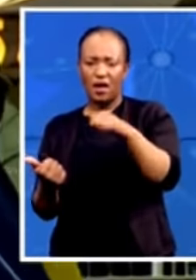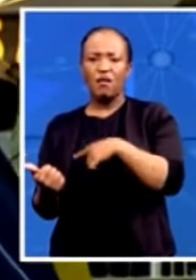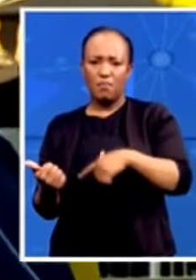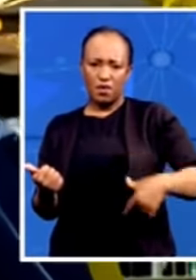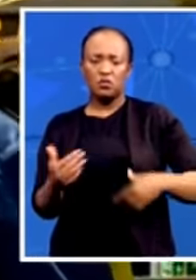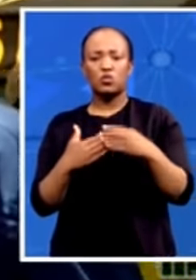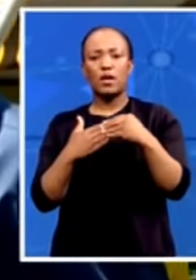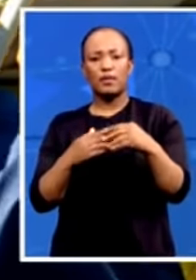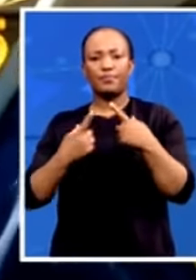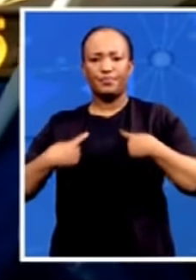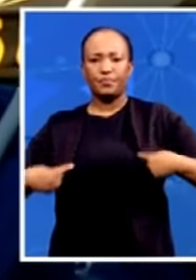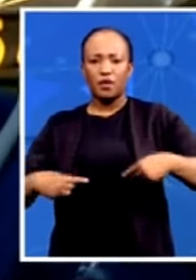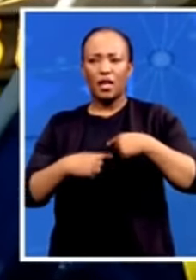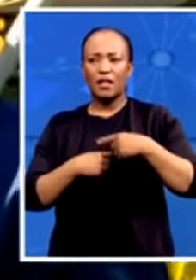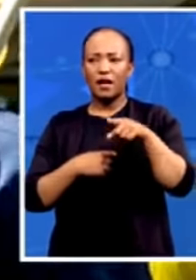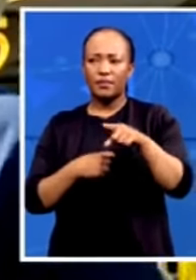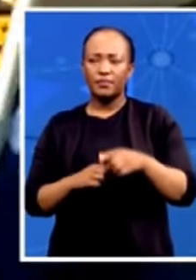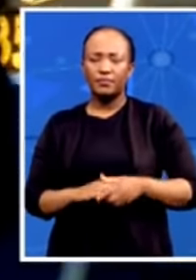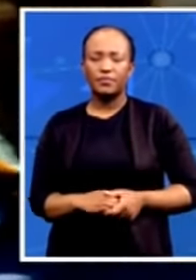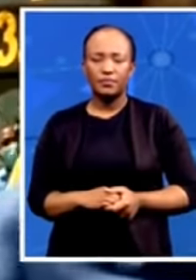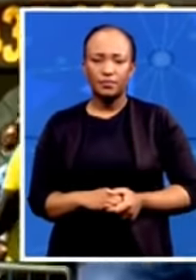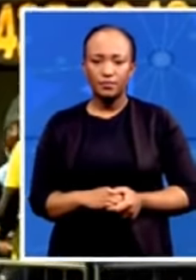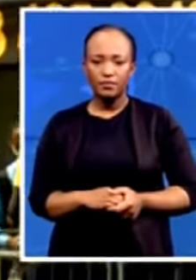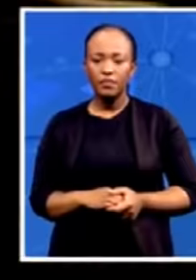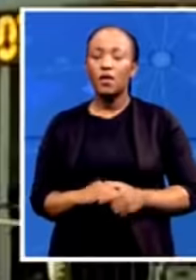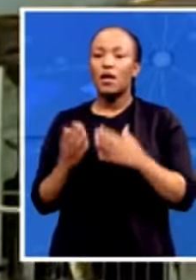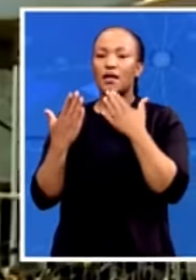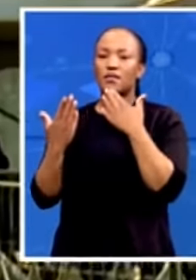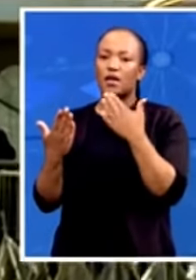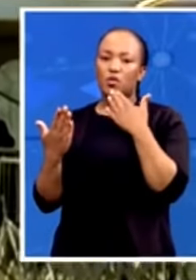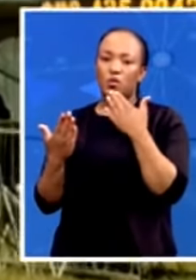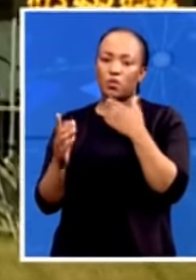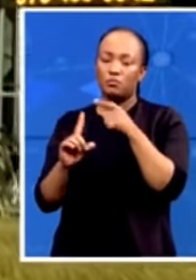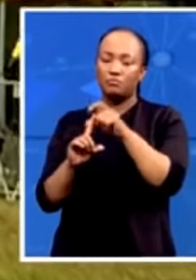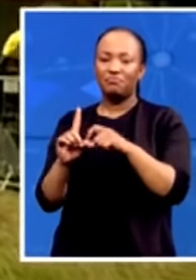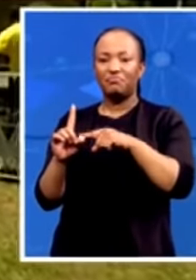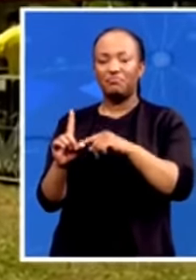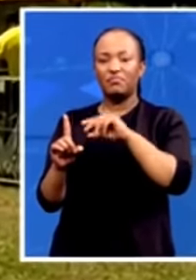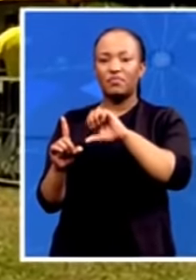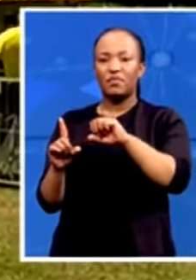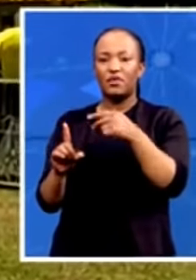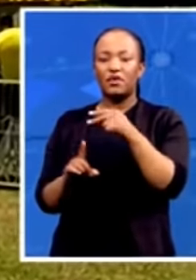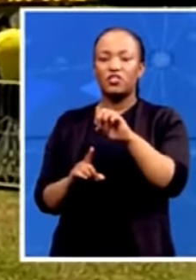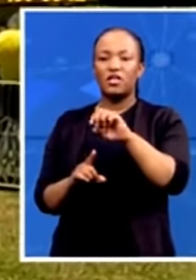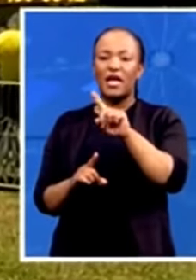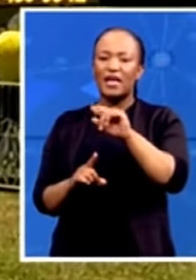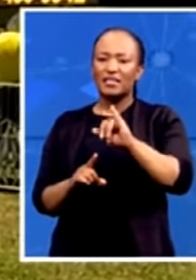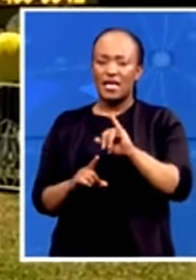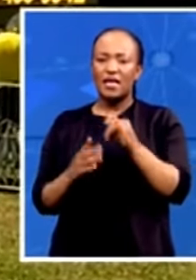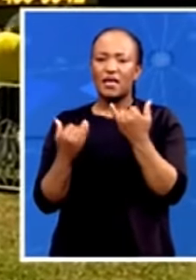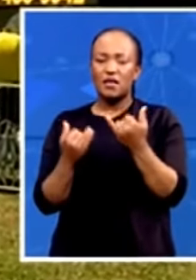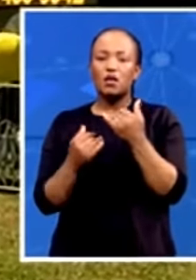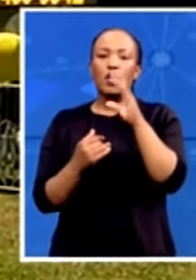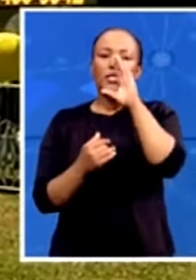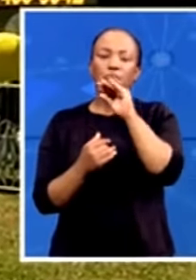for your time. Thank you. Thank you. Well, that's Mr. Shes. He speaks on behalf of RET forces here